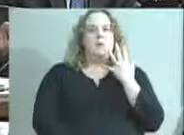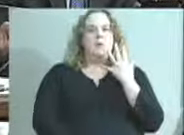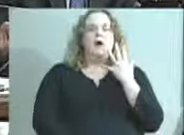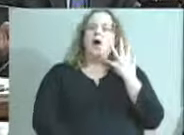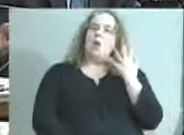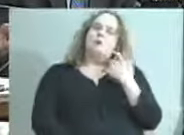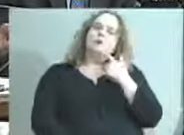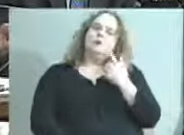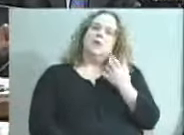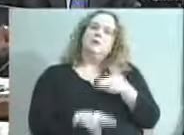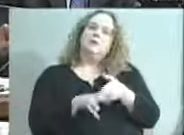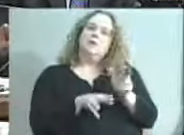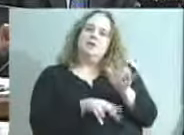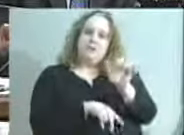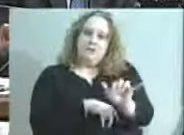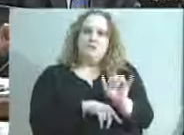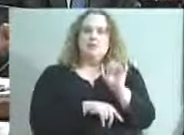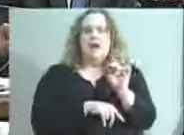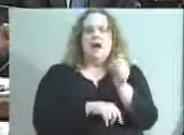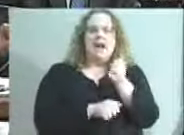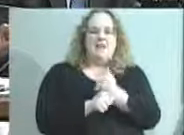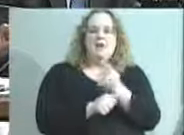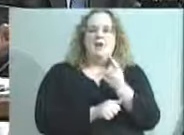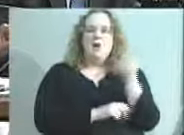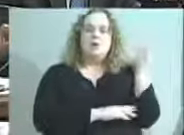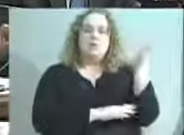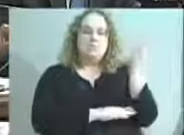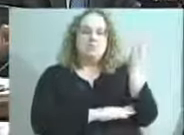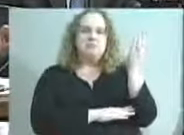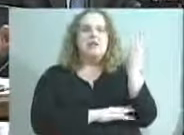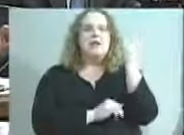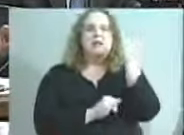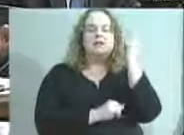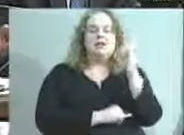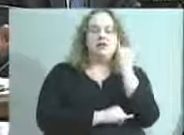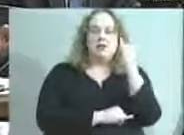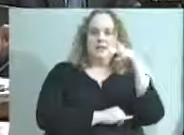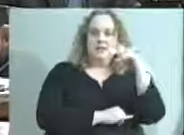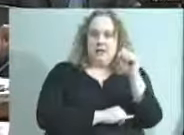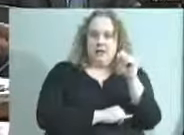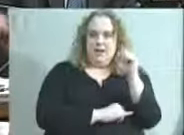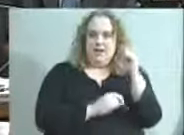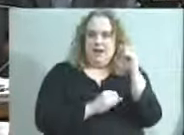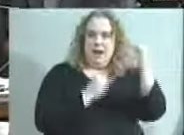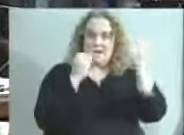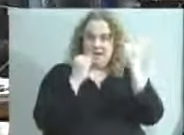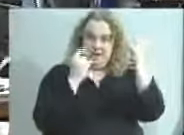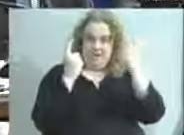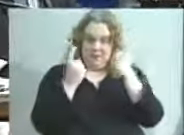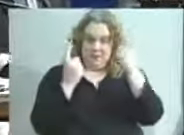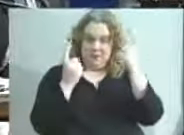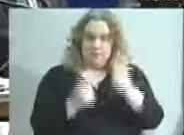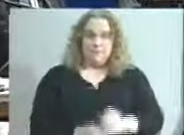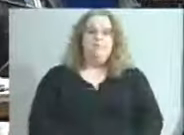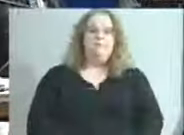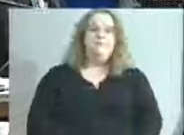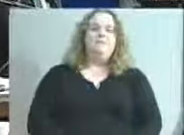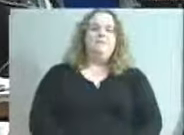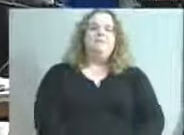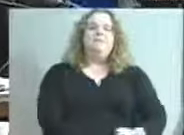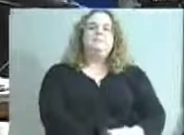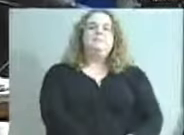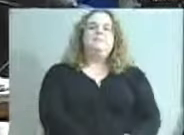wanted to call that out. And everyone else who presented at the JCPS Idea Festival is a great event. Okay. Great.